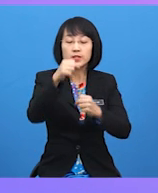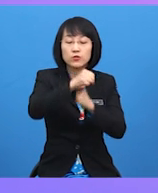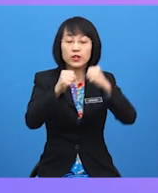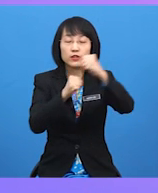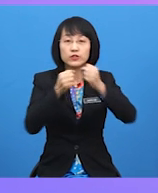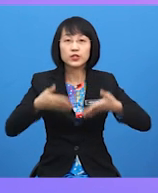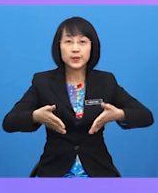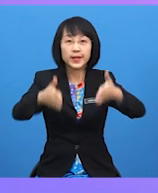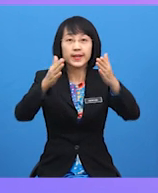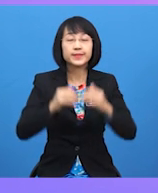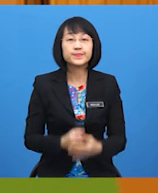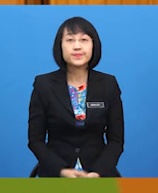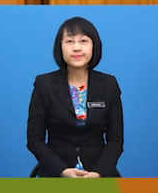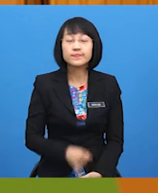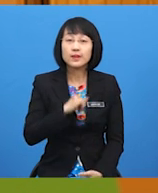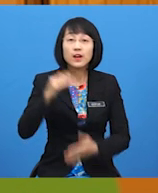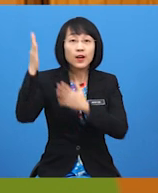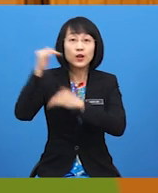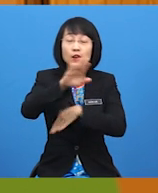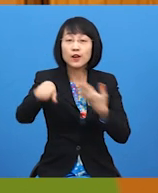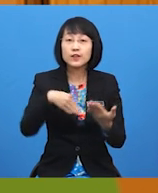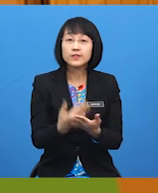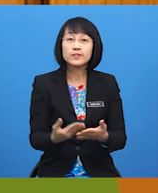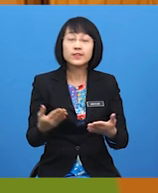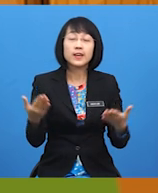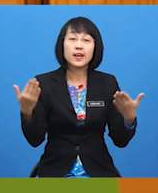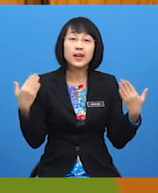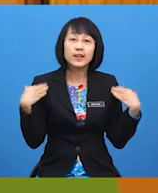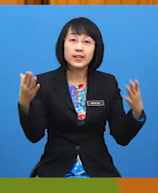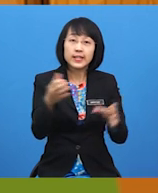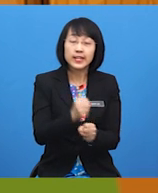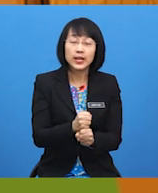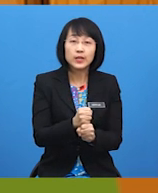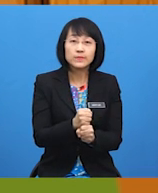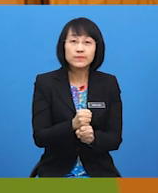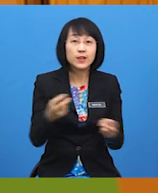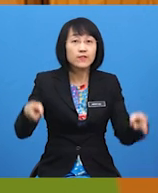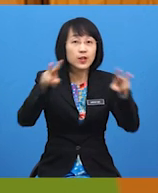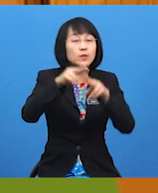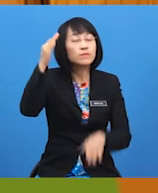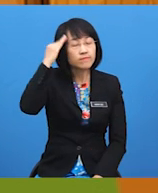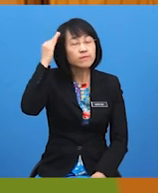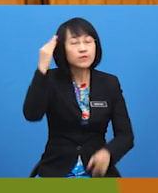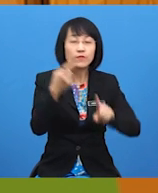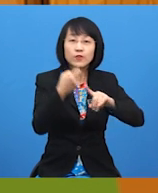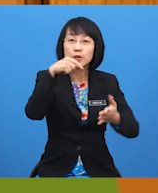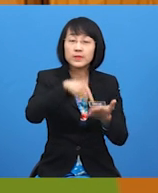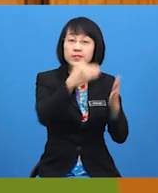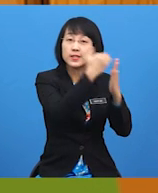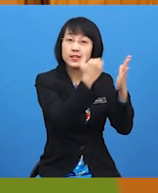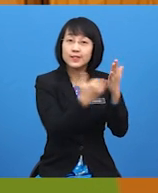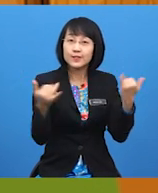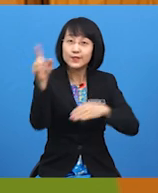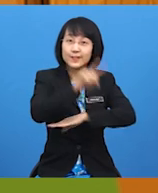way. I hope all of you have gained a valuable knowledge from this lesson today.